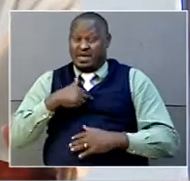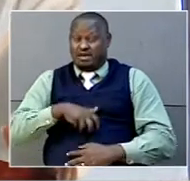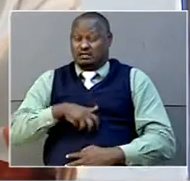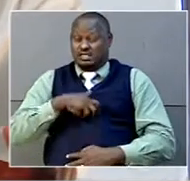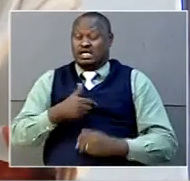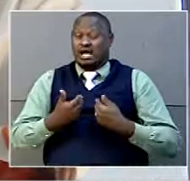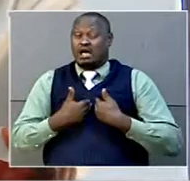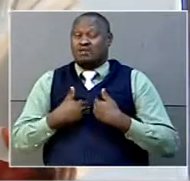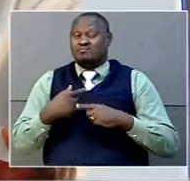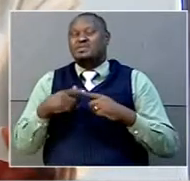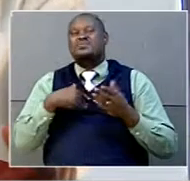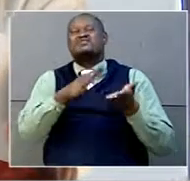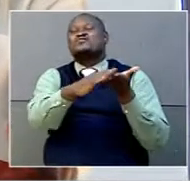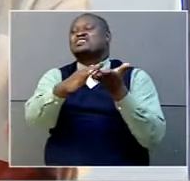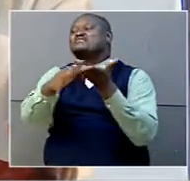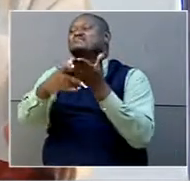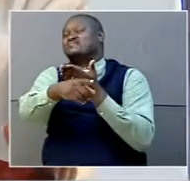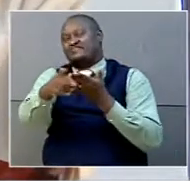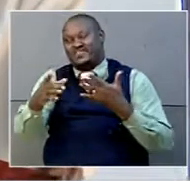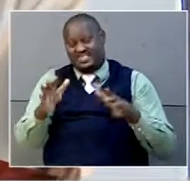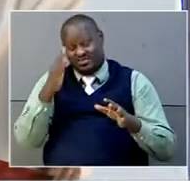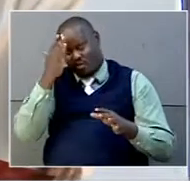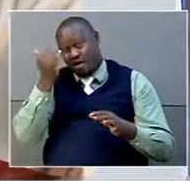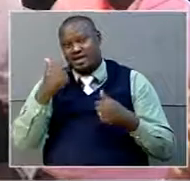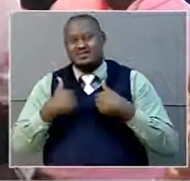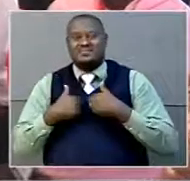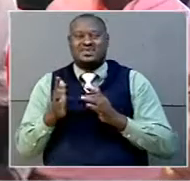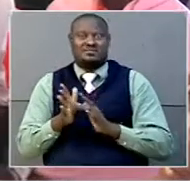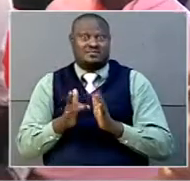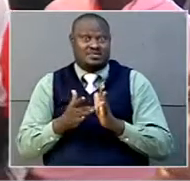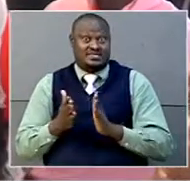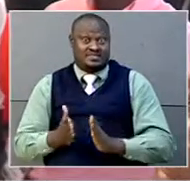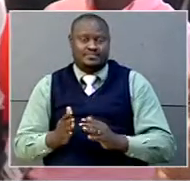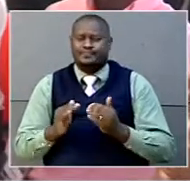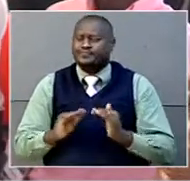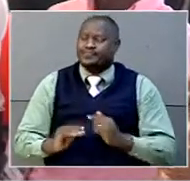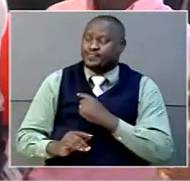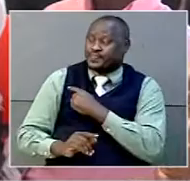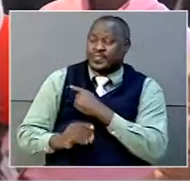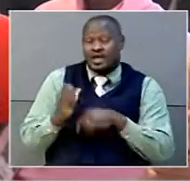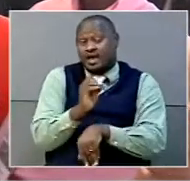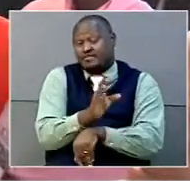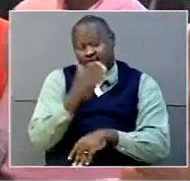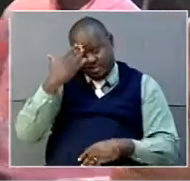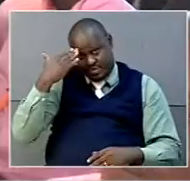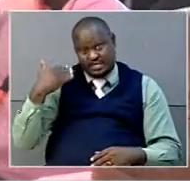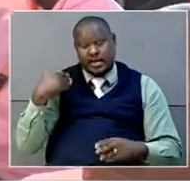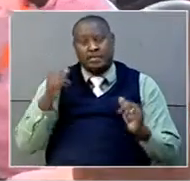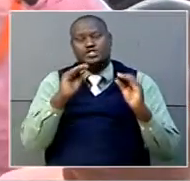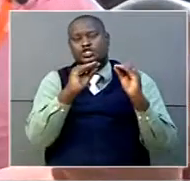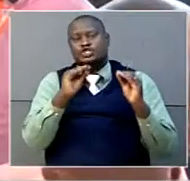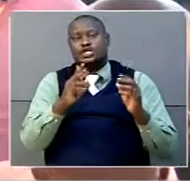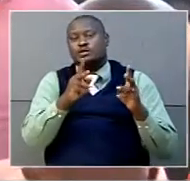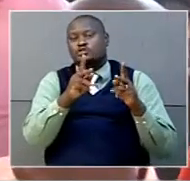I have forgiven all those that... He urged head teachers to emphasise patriotism in schools